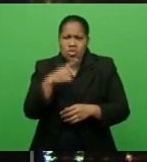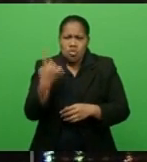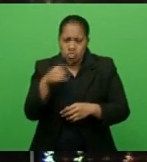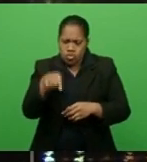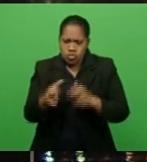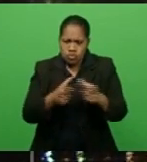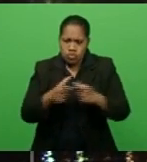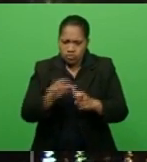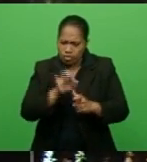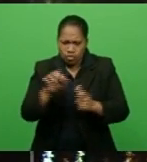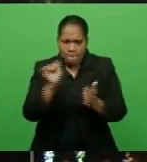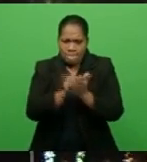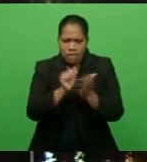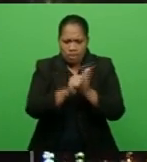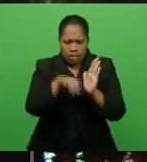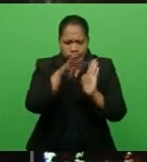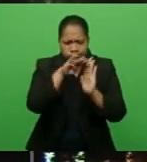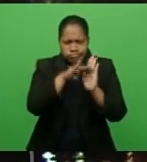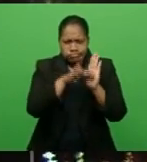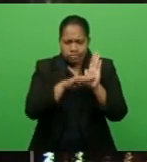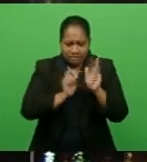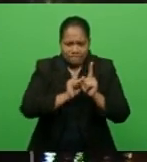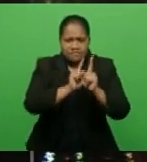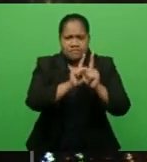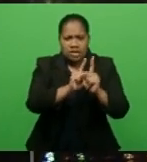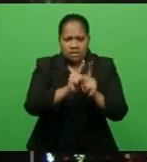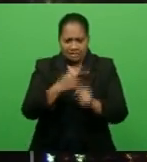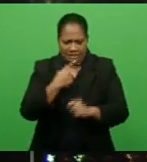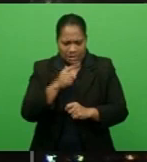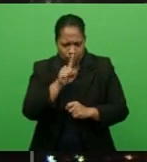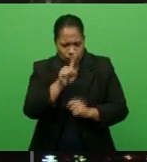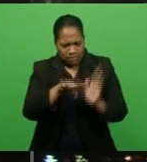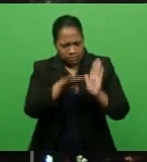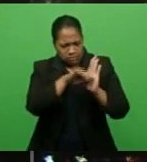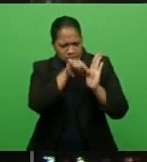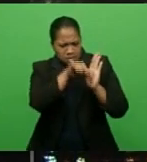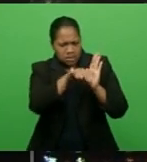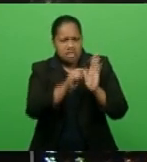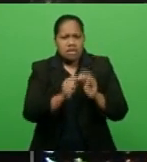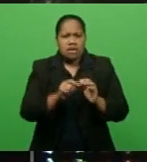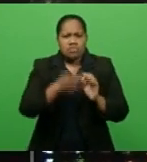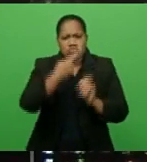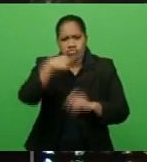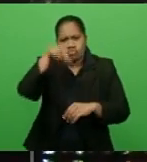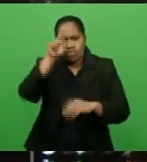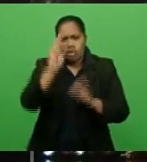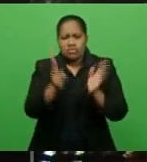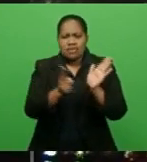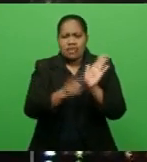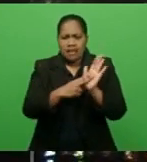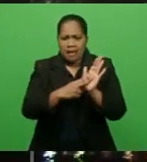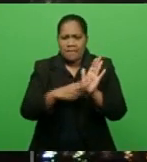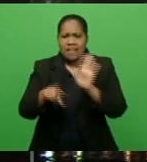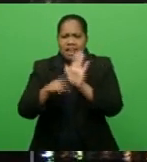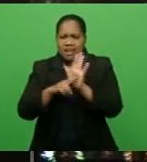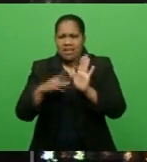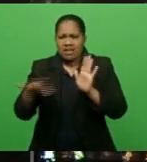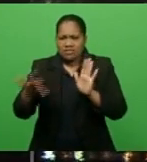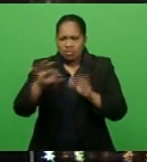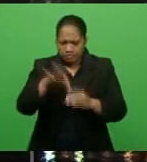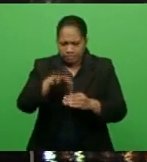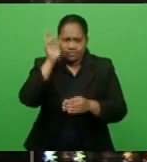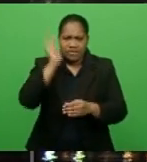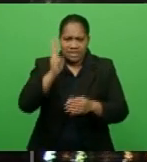fairly. He claims one faction of the party were against Tuhidhaka Ratunaengama Lalambalavu's reappointment as the president.